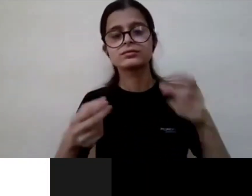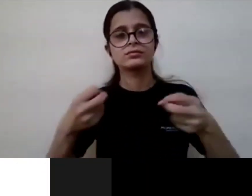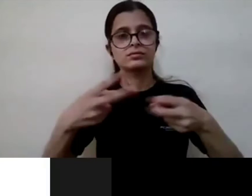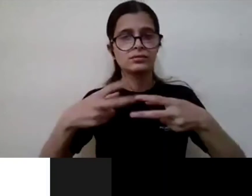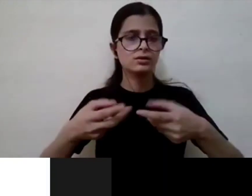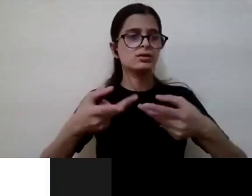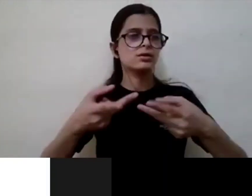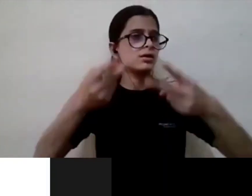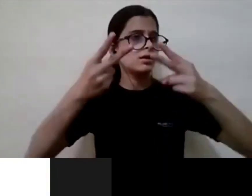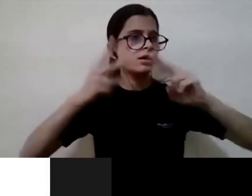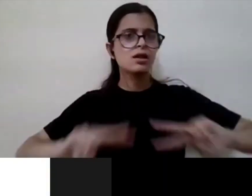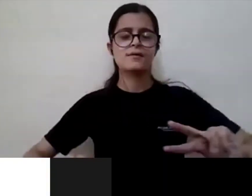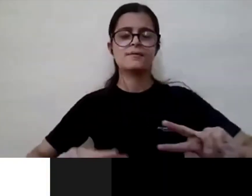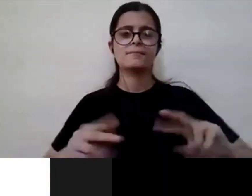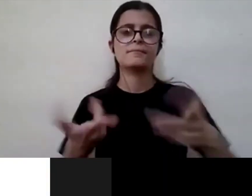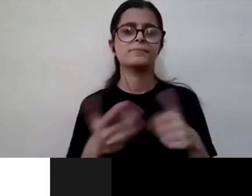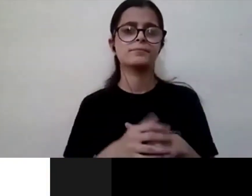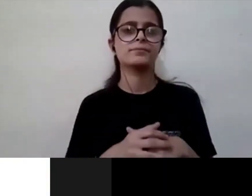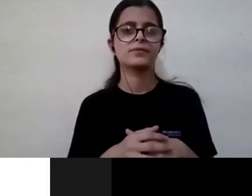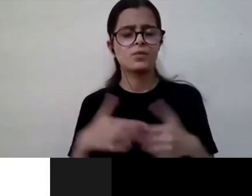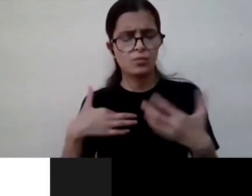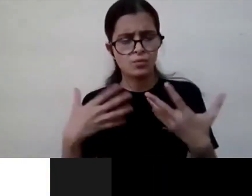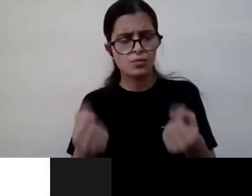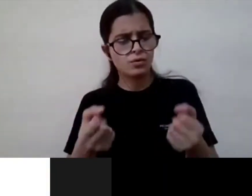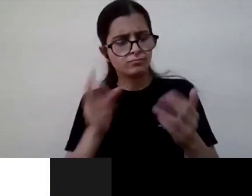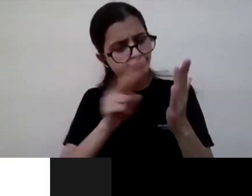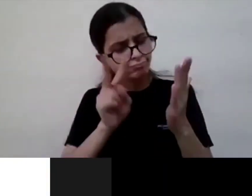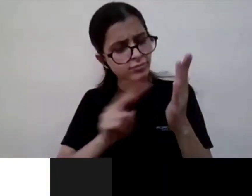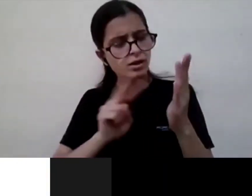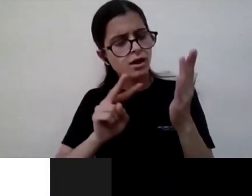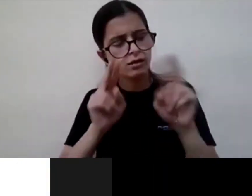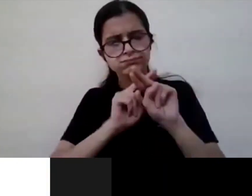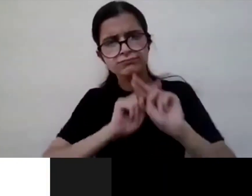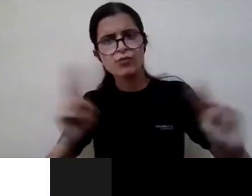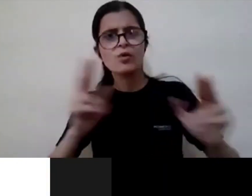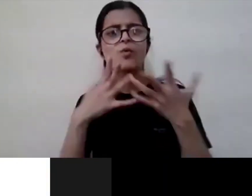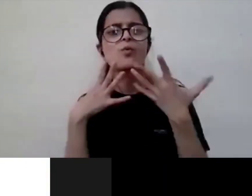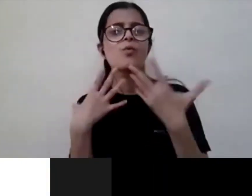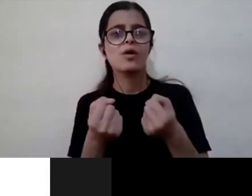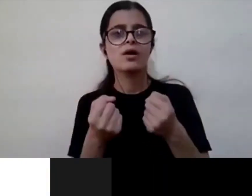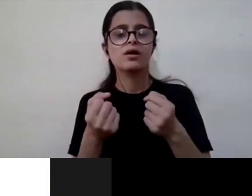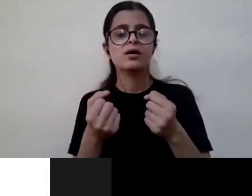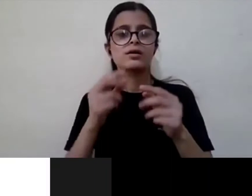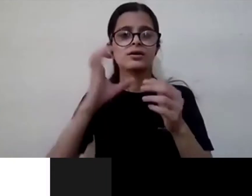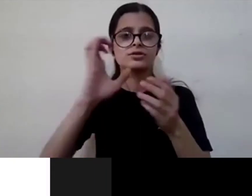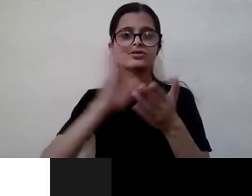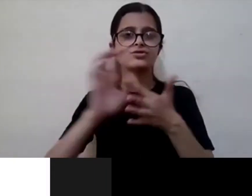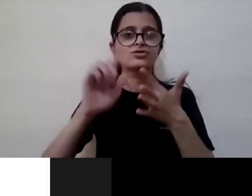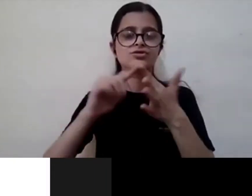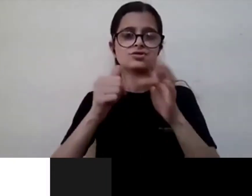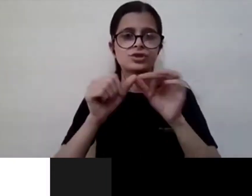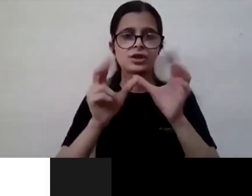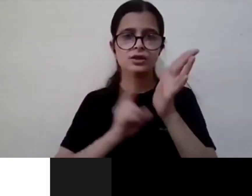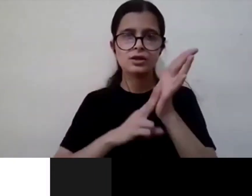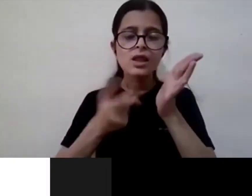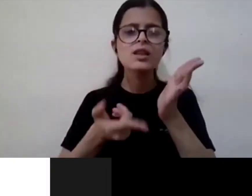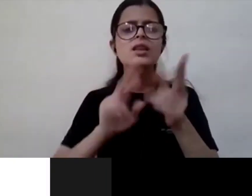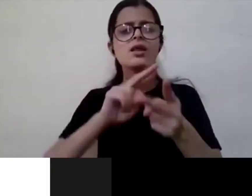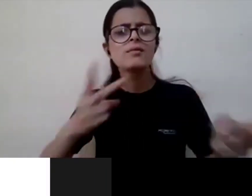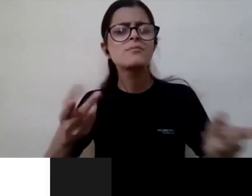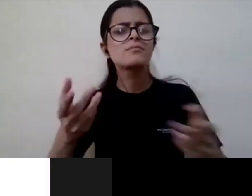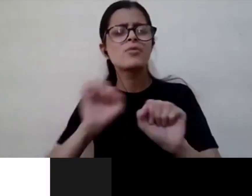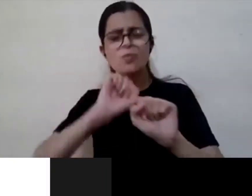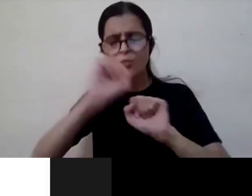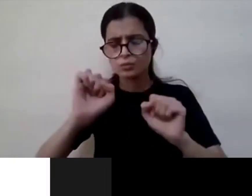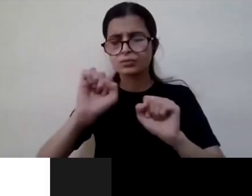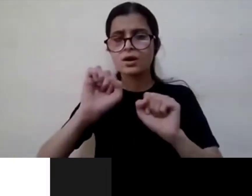point of time i was just wanted to read everything which is coming out of chicken chit and mother and the day the day he released his